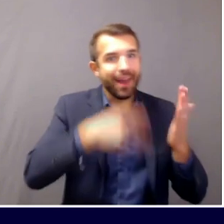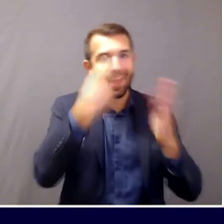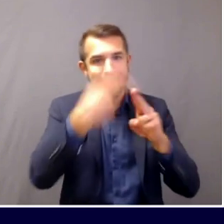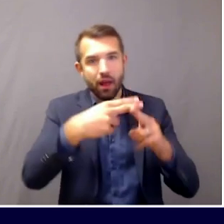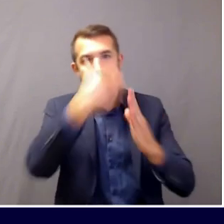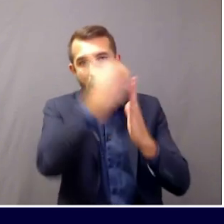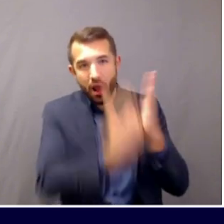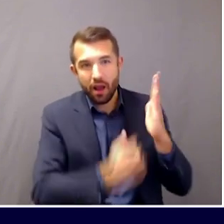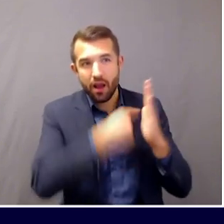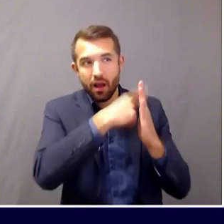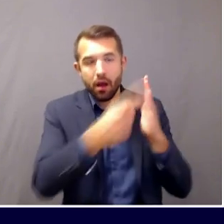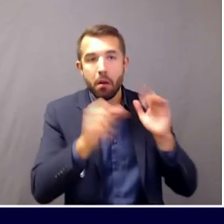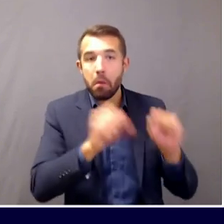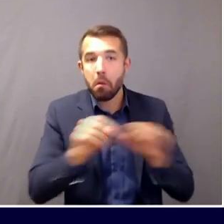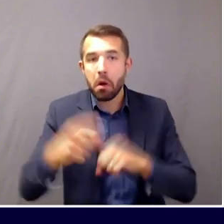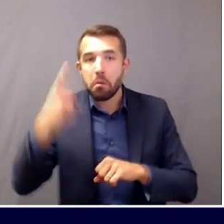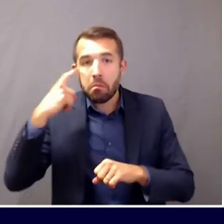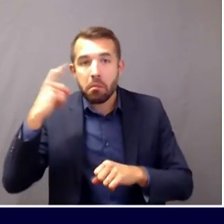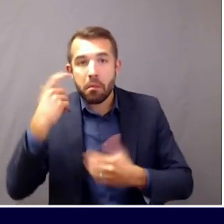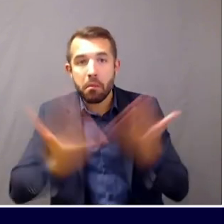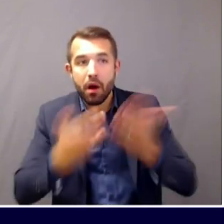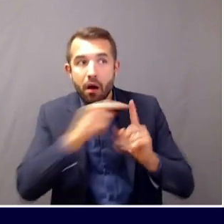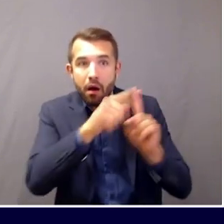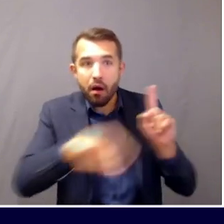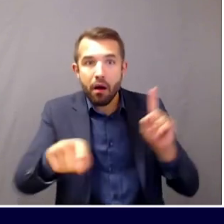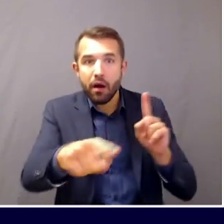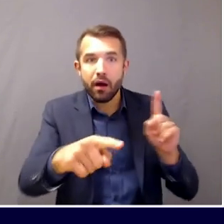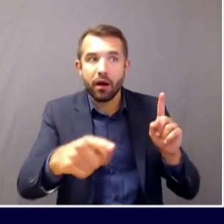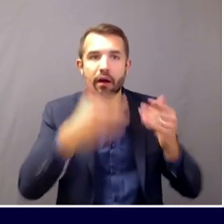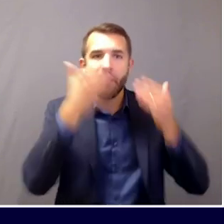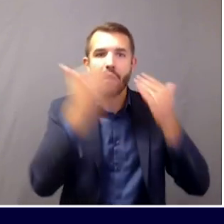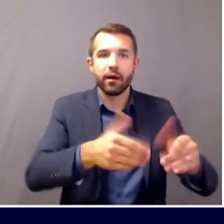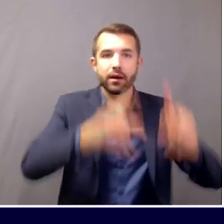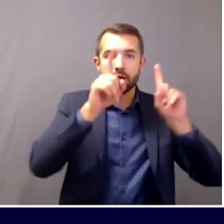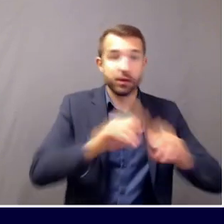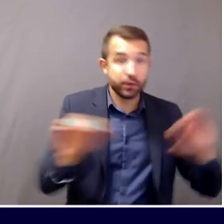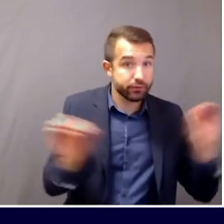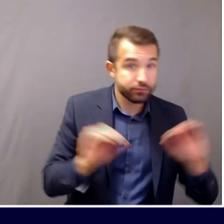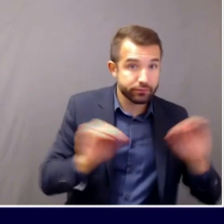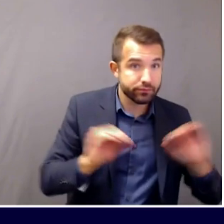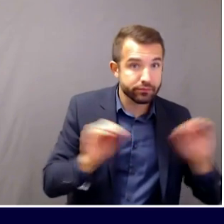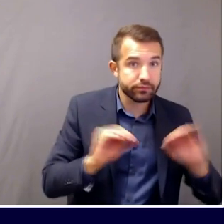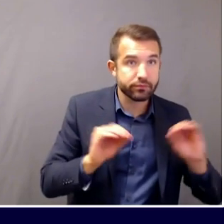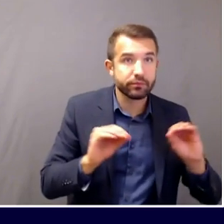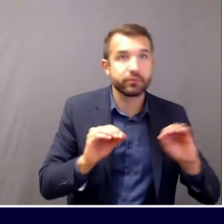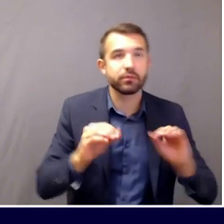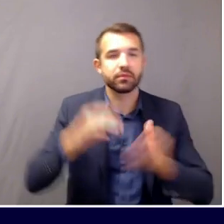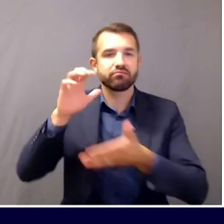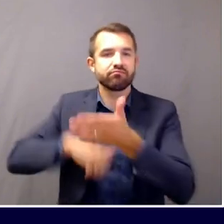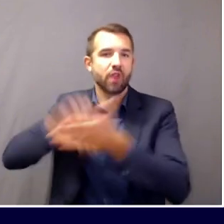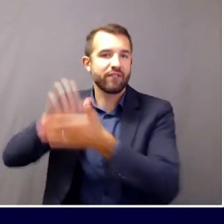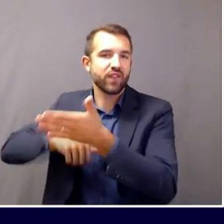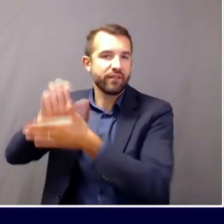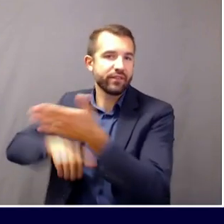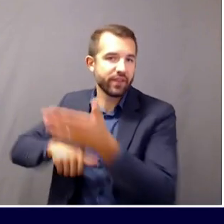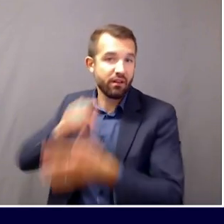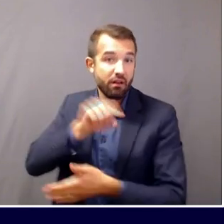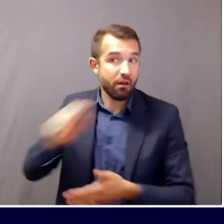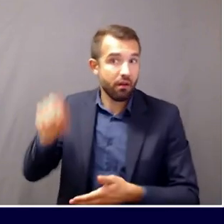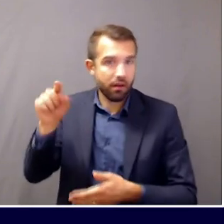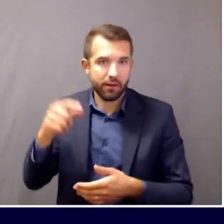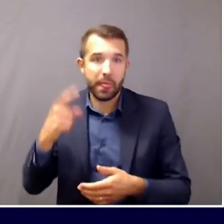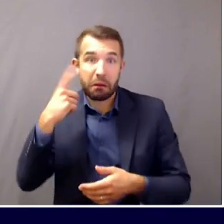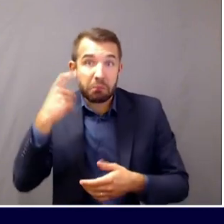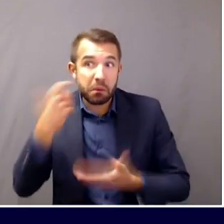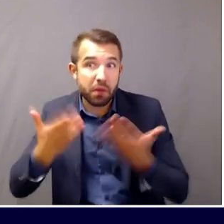So they were on our probable list. And then they got tested. And then they may have fallen because they tested negative. I don't know if that's